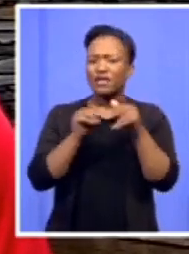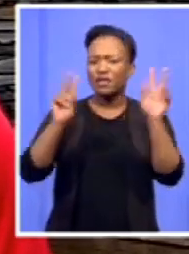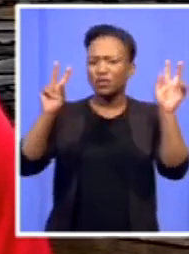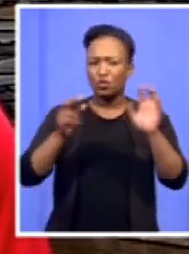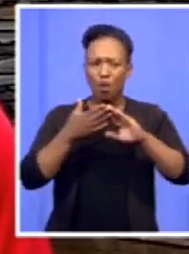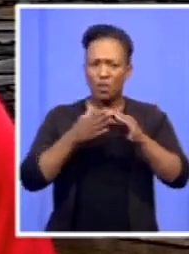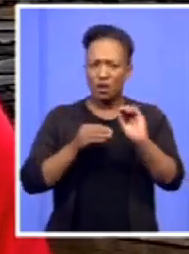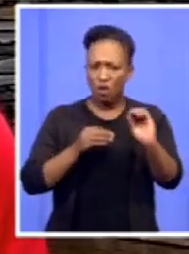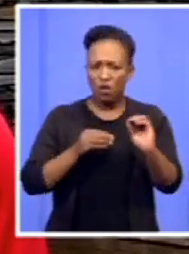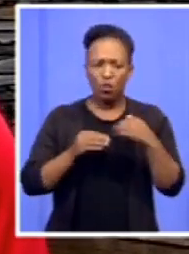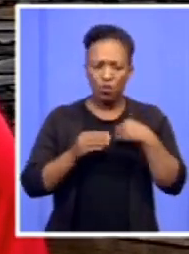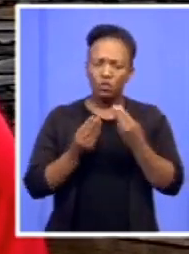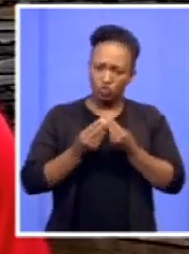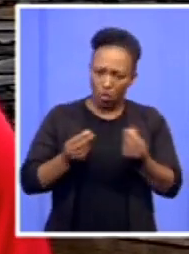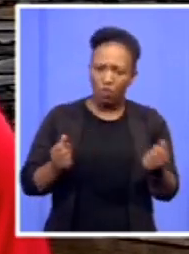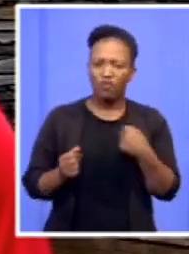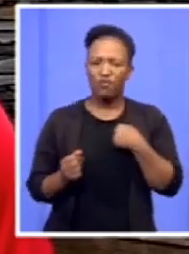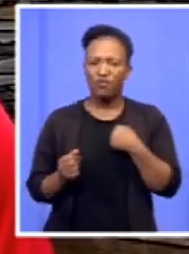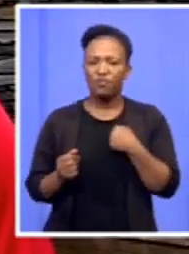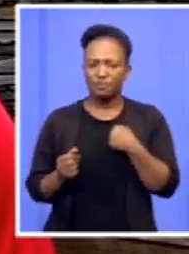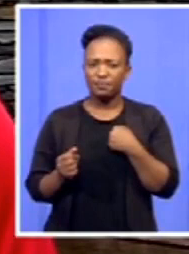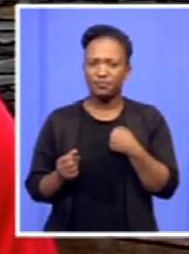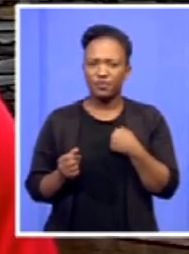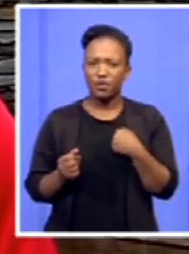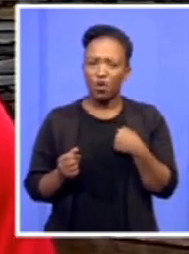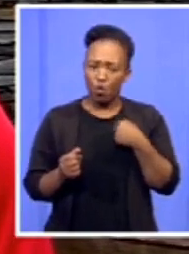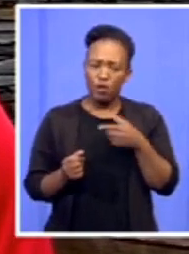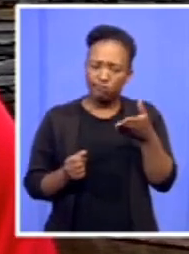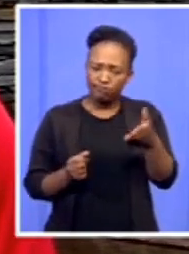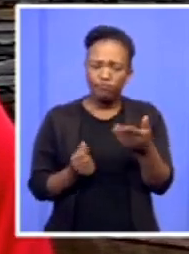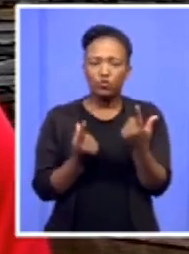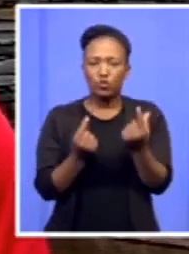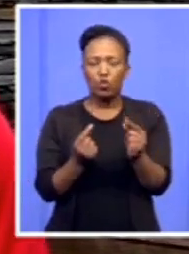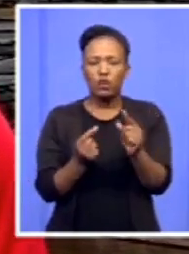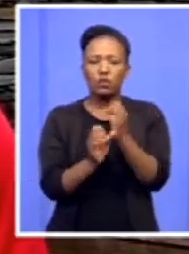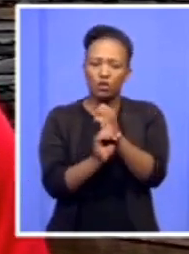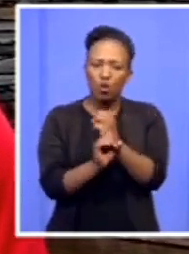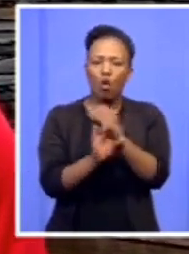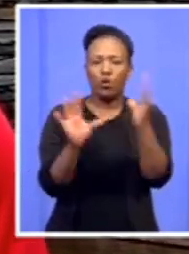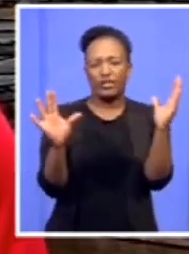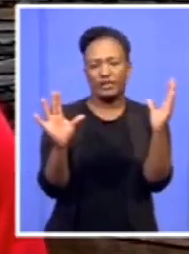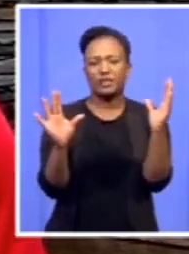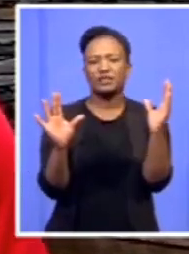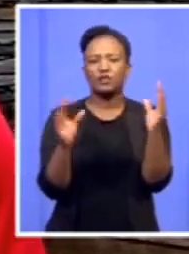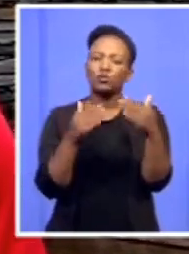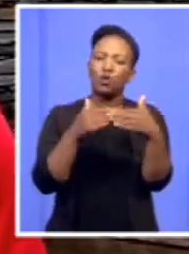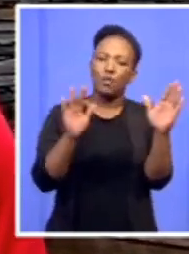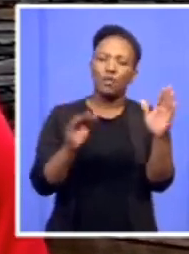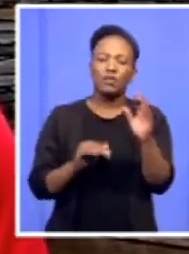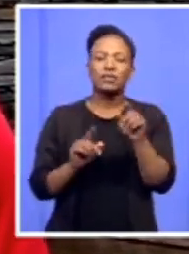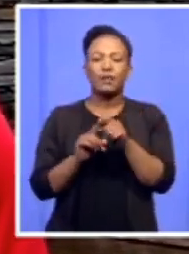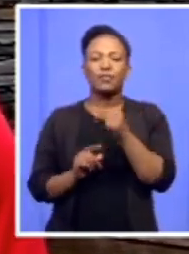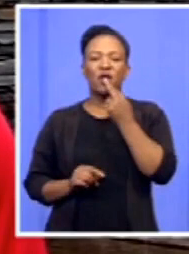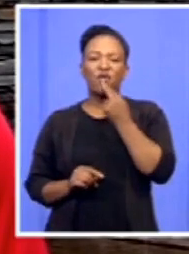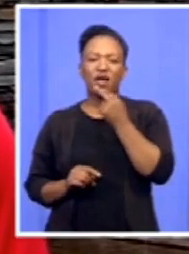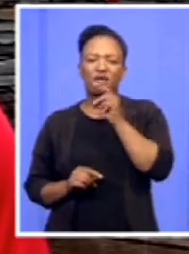So that's what we're coming here to do, to launch an EFF Red Friday as well because we said that part